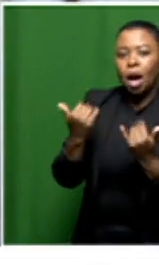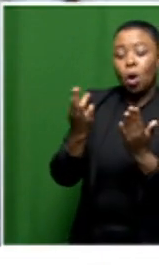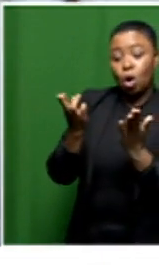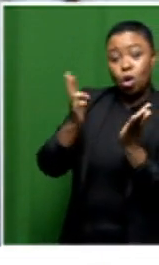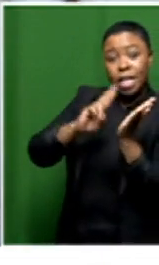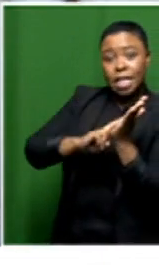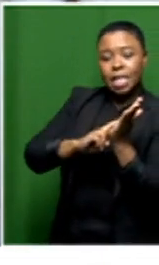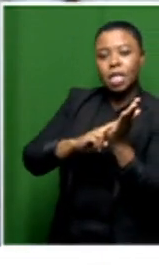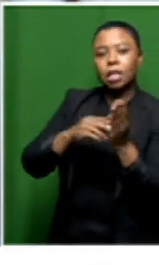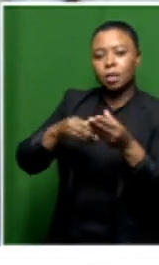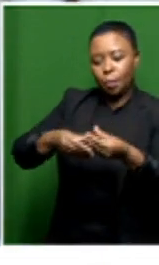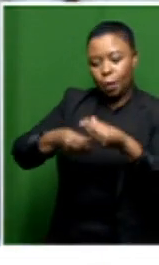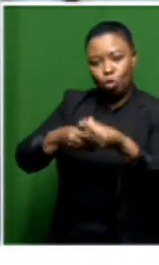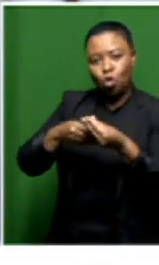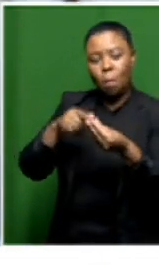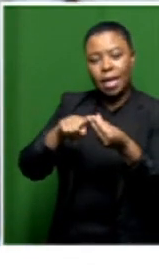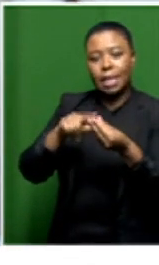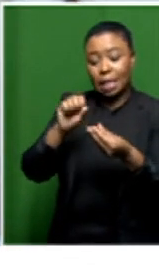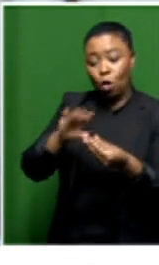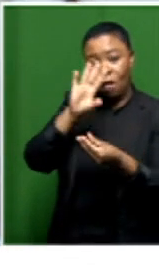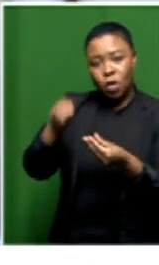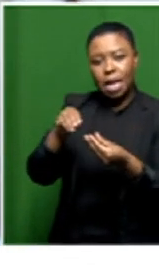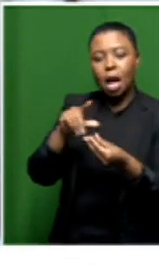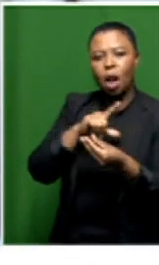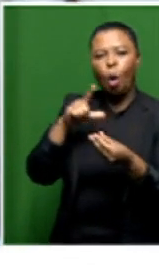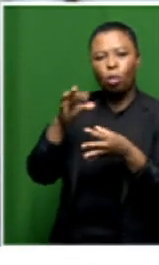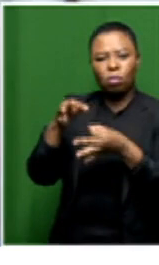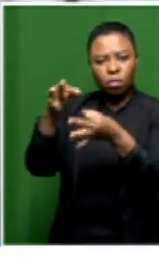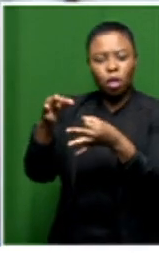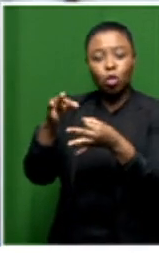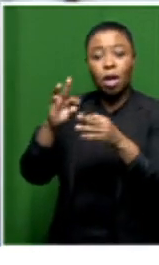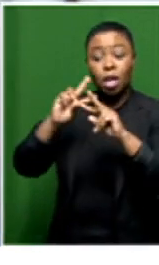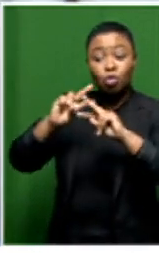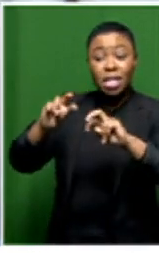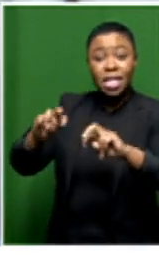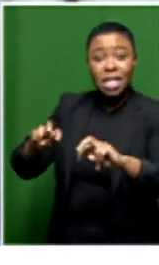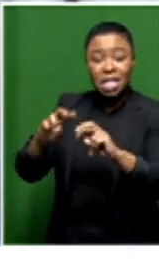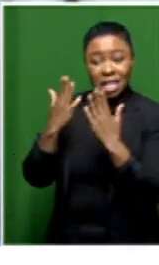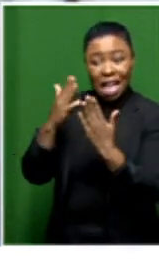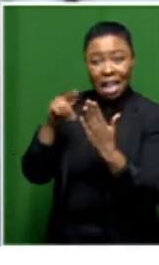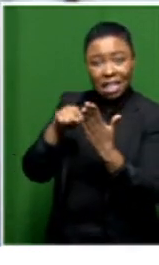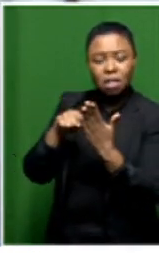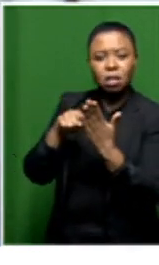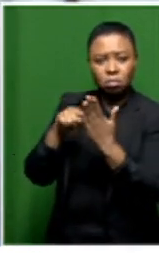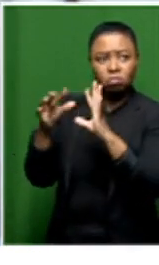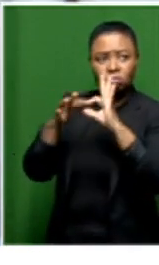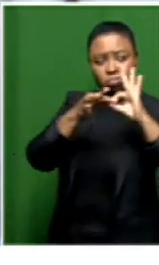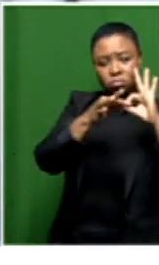course documents the extent of long covert in south africa but does the research also talk to what is happening globally